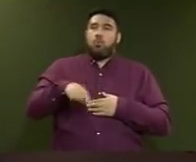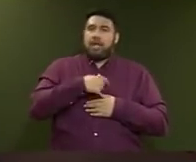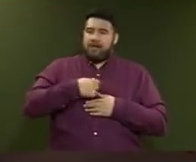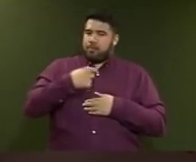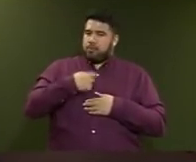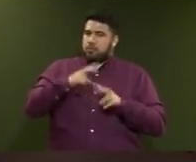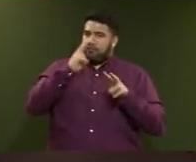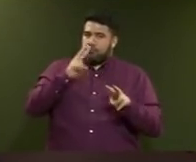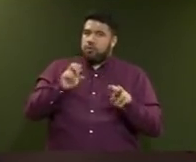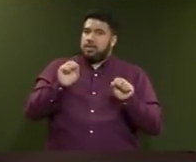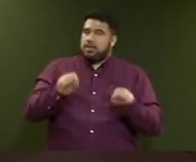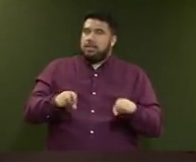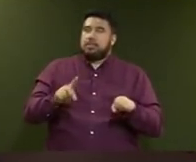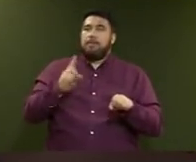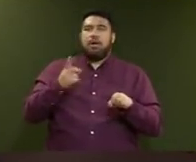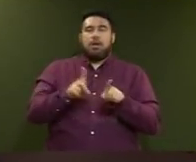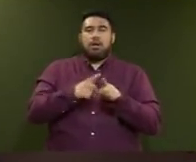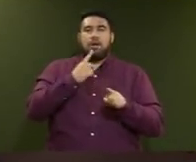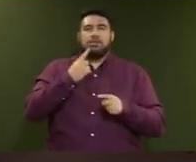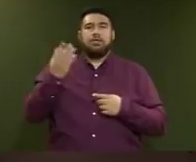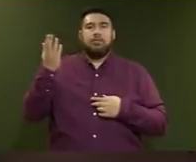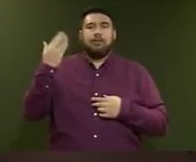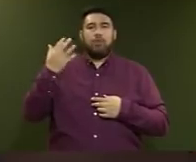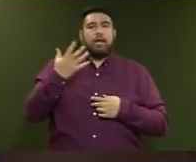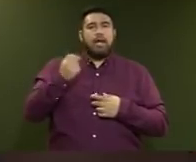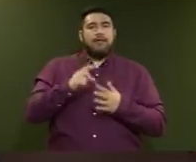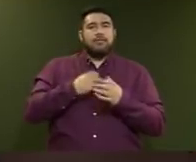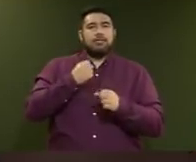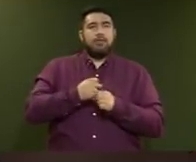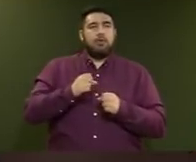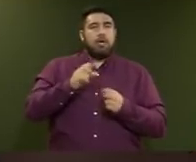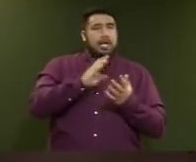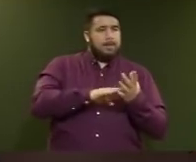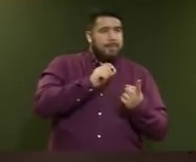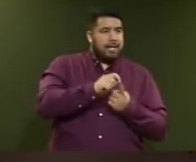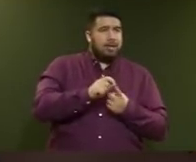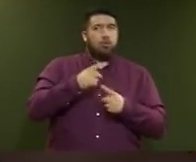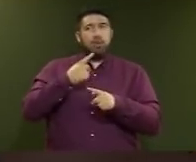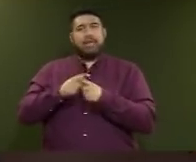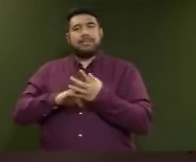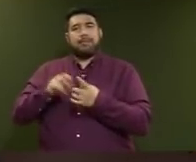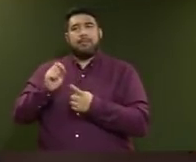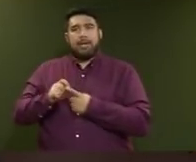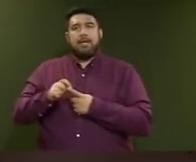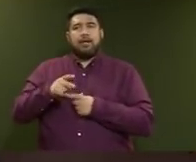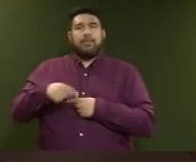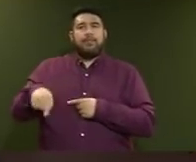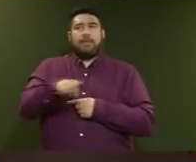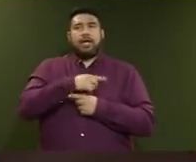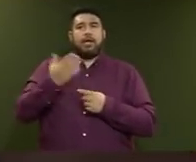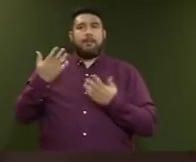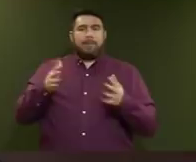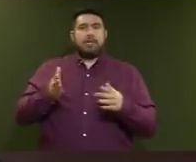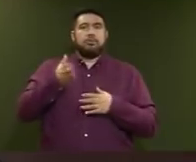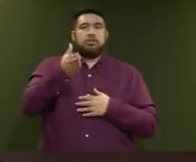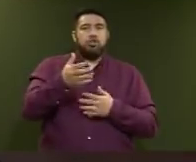as I say, there are a number of examples where politicians and ex-politicians have caused a stir on university campuses. I think